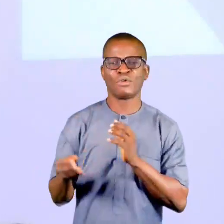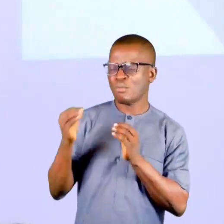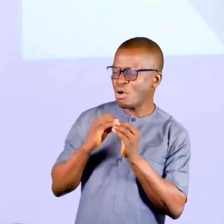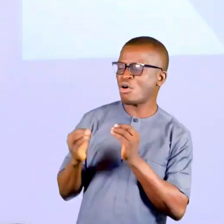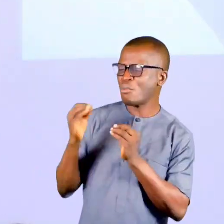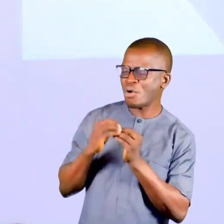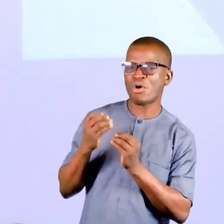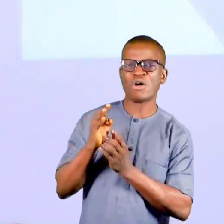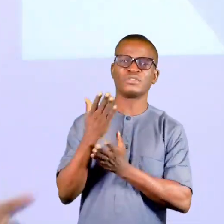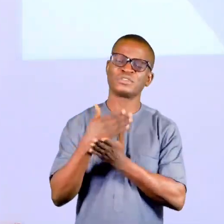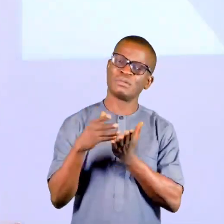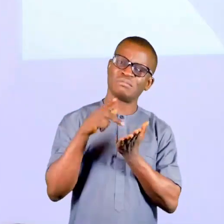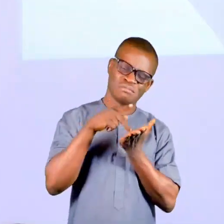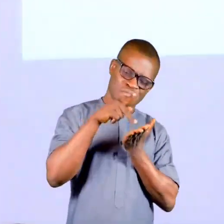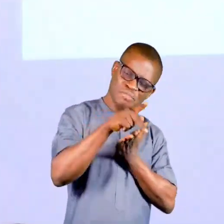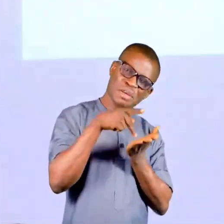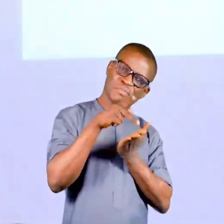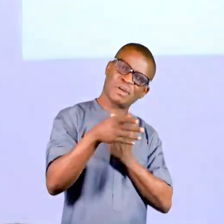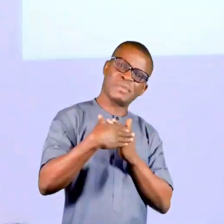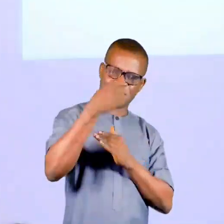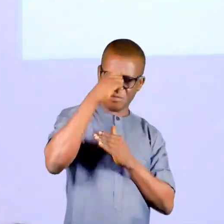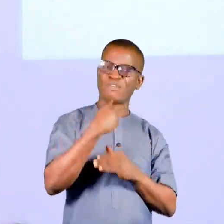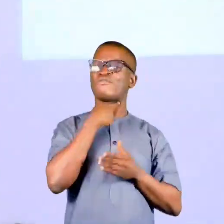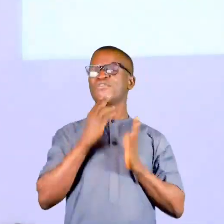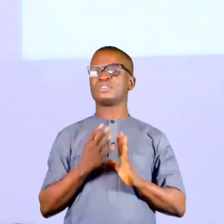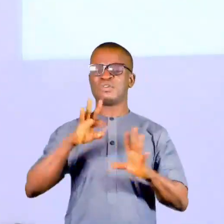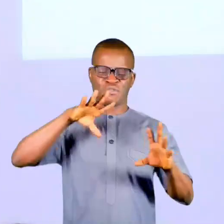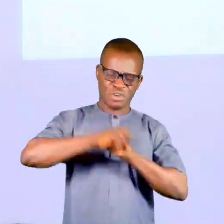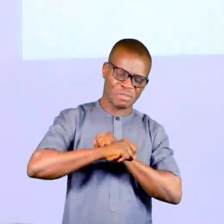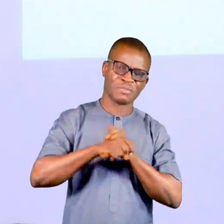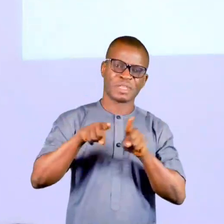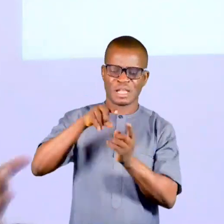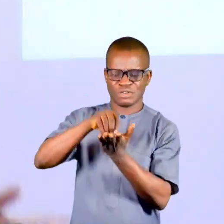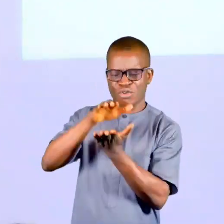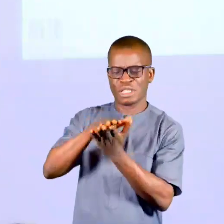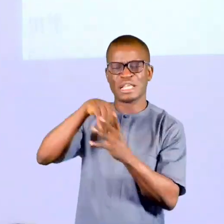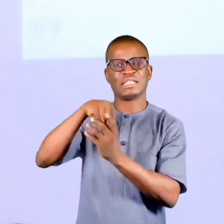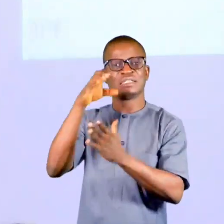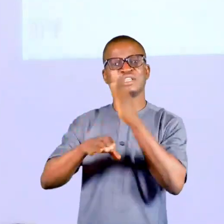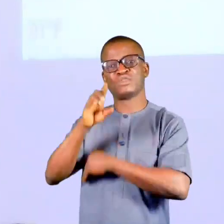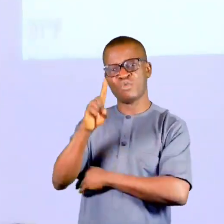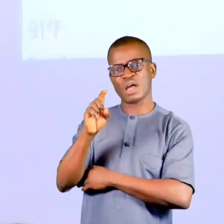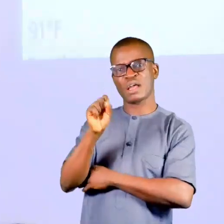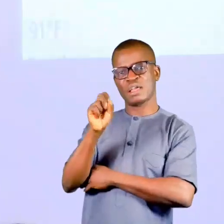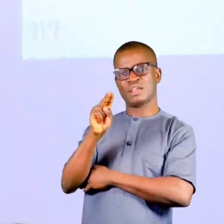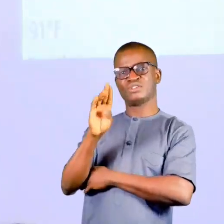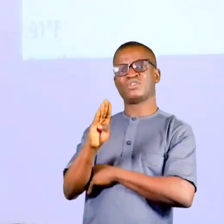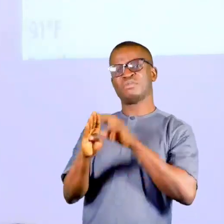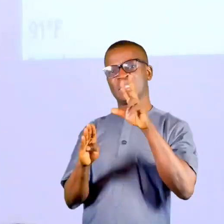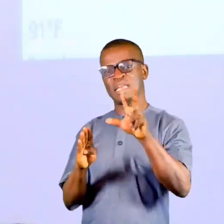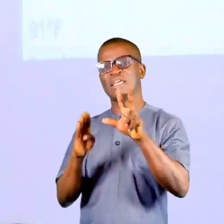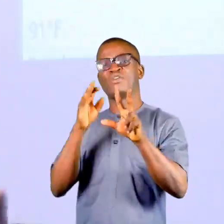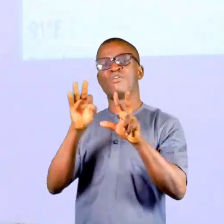compensation for victims of rape as provided for in section 1, subsection 3 of